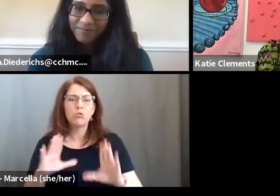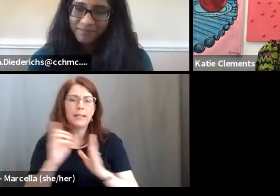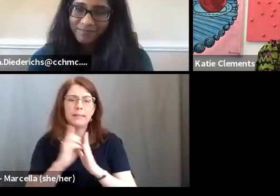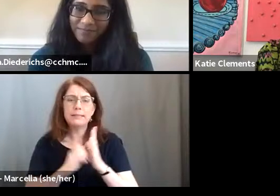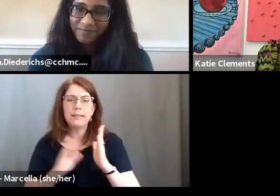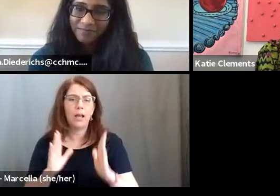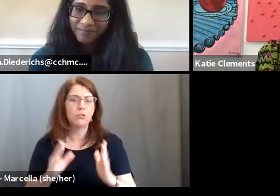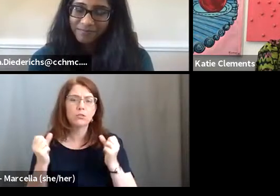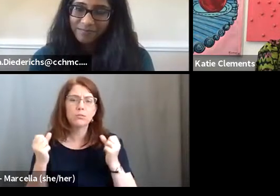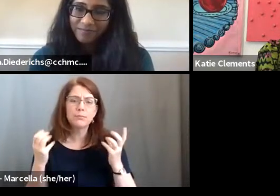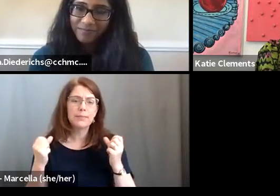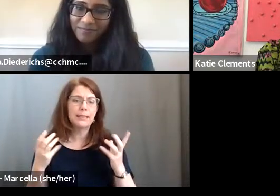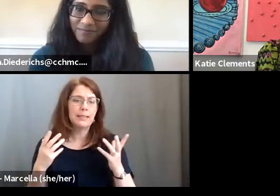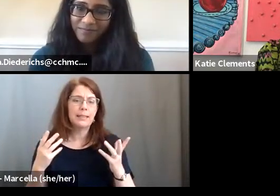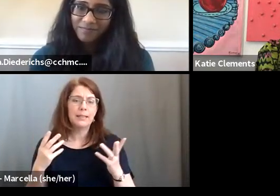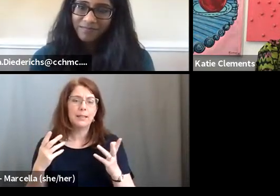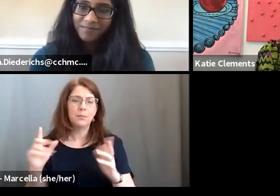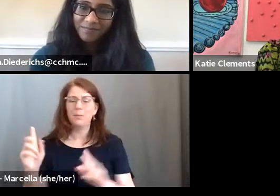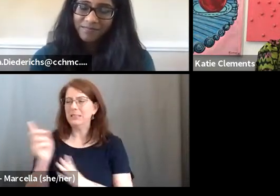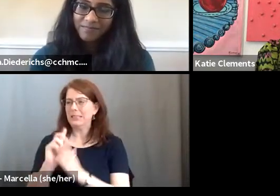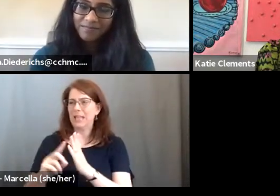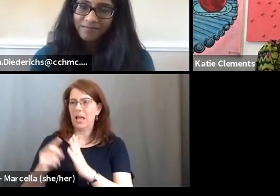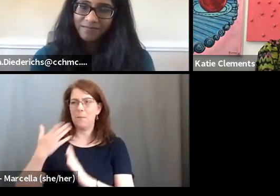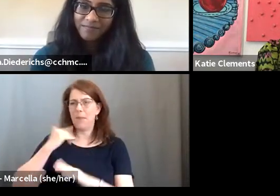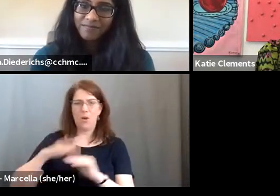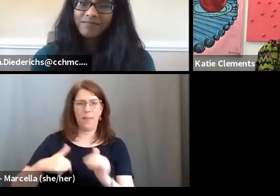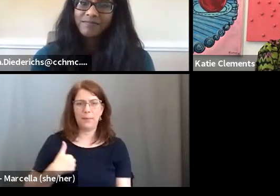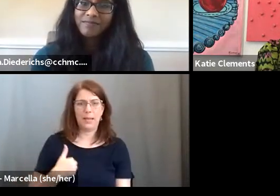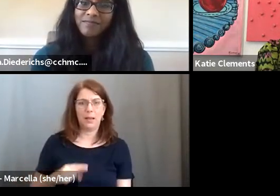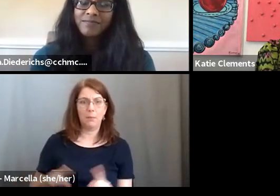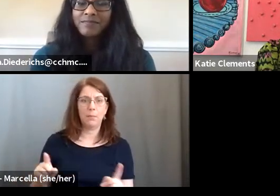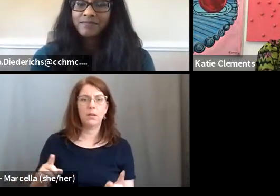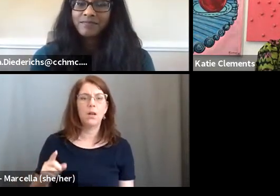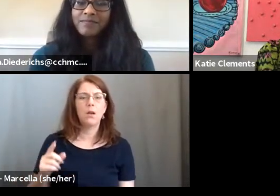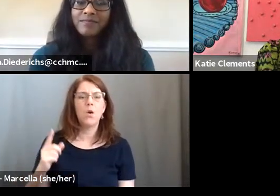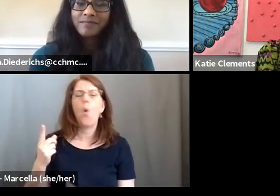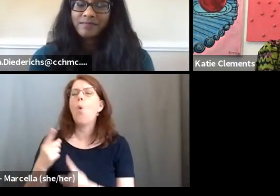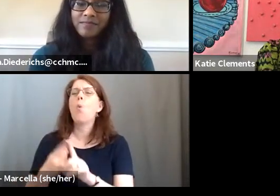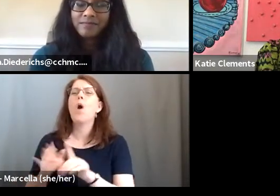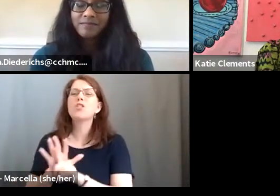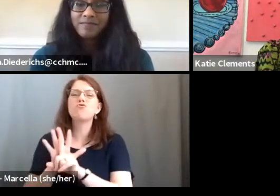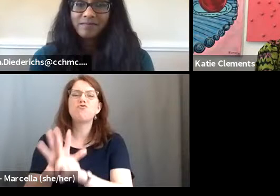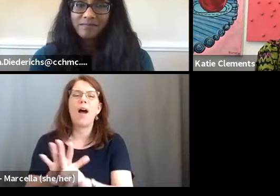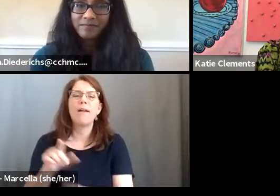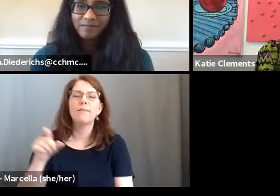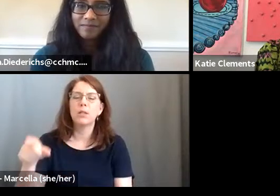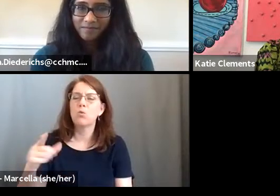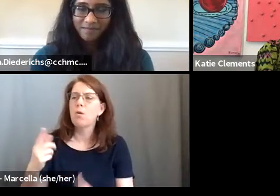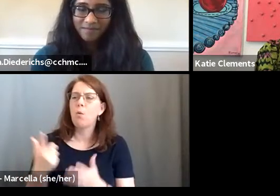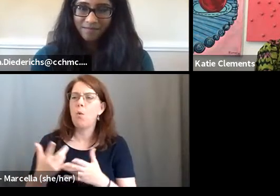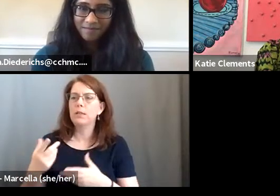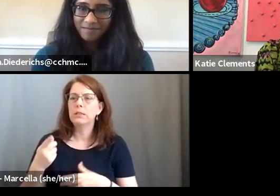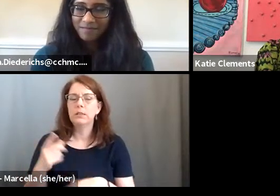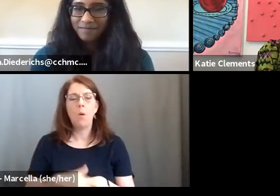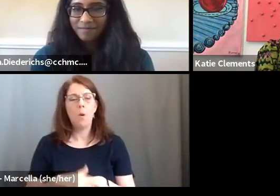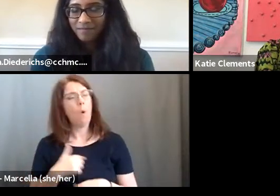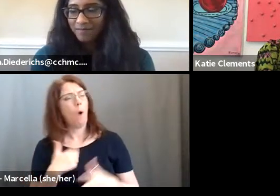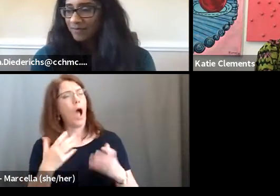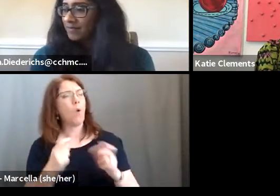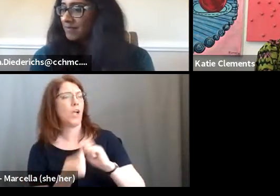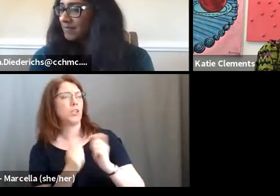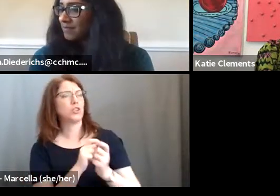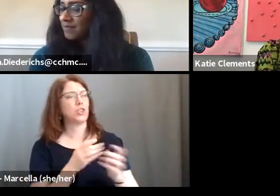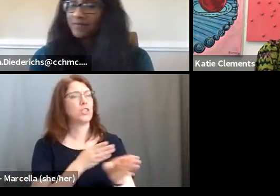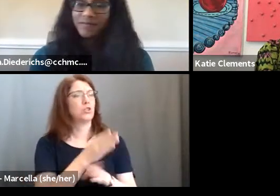right? I mean, people can, I mean, there's people design me out of the water, but you know, what, what is, what's driving? What's, what's behind, you know, if you're saying, you know, I want to change